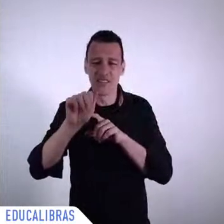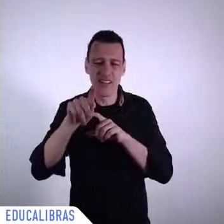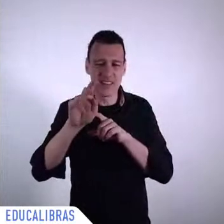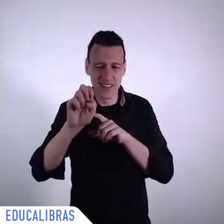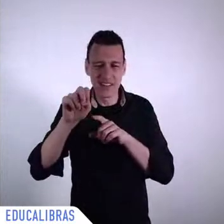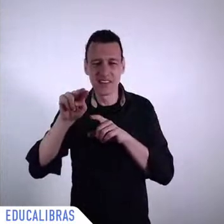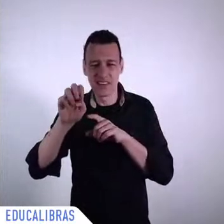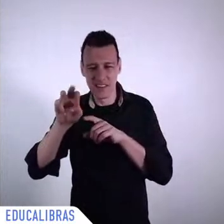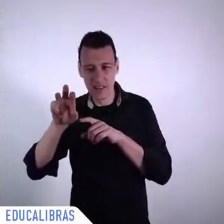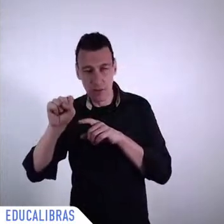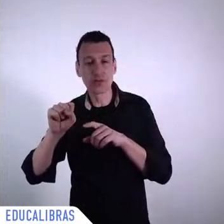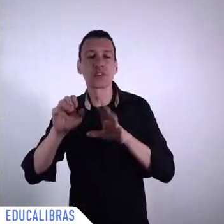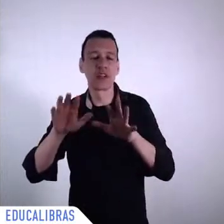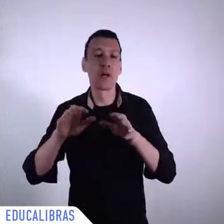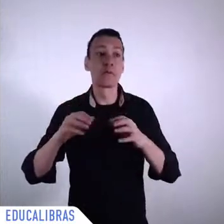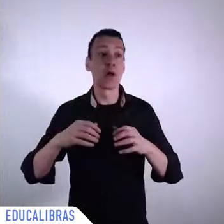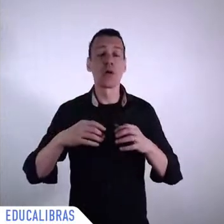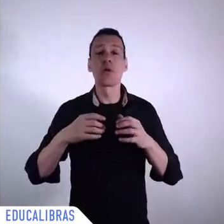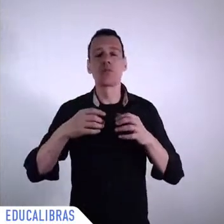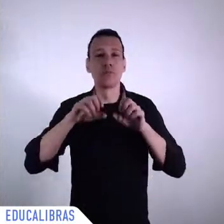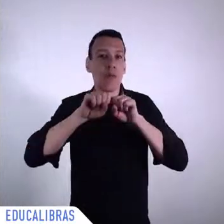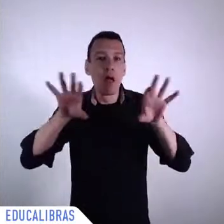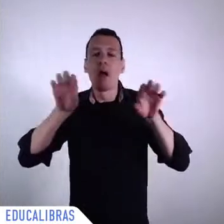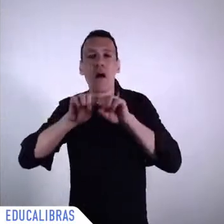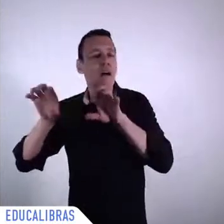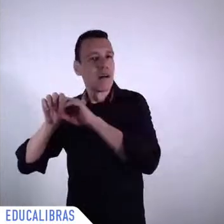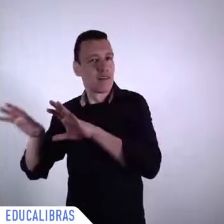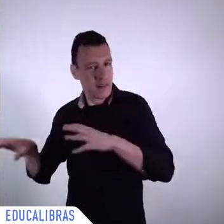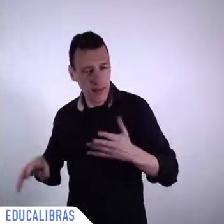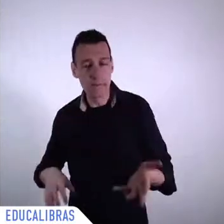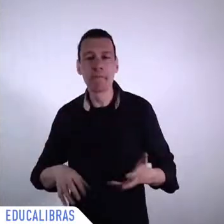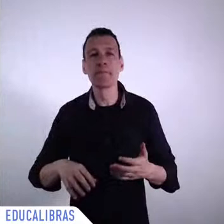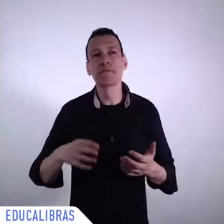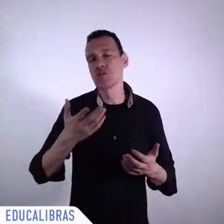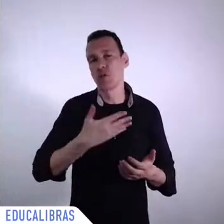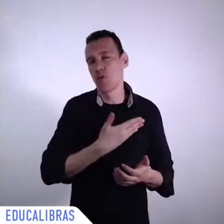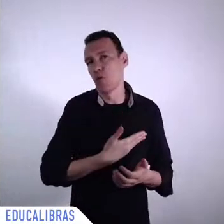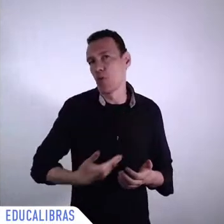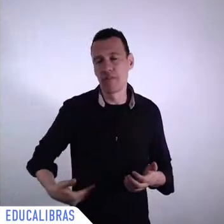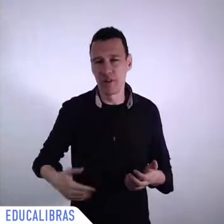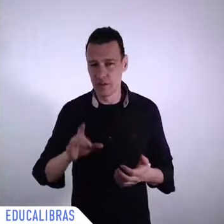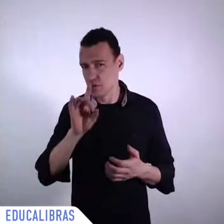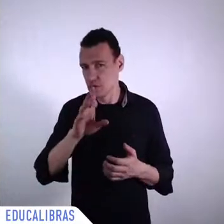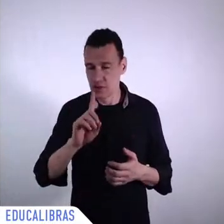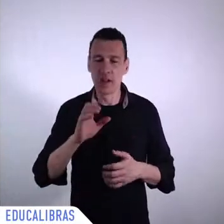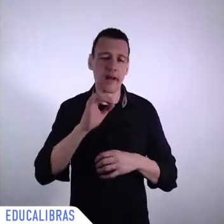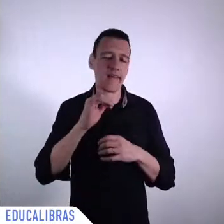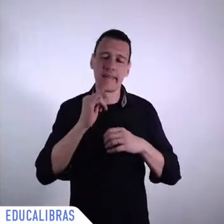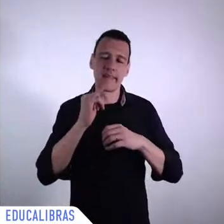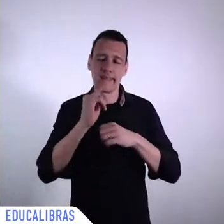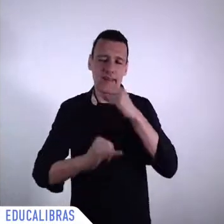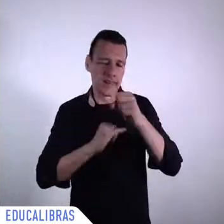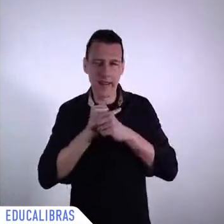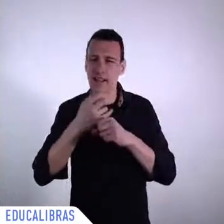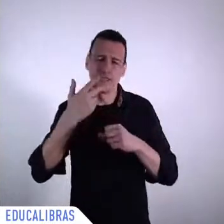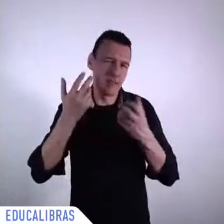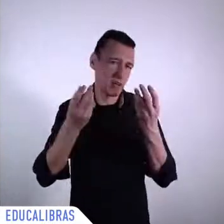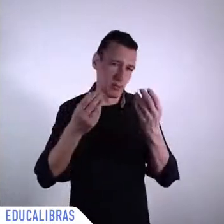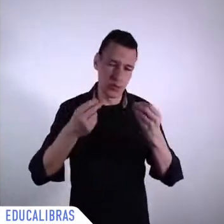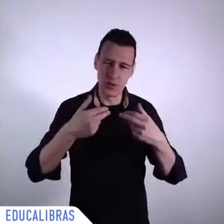states. So this is totally fine. And in spite of all that, in spite of the coup d'etat, we had an election last week, in which